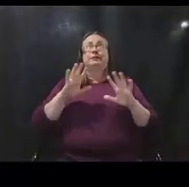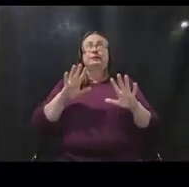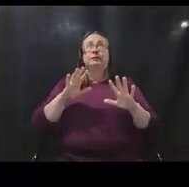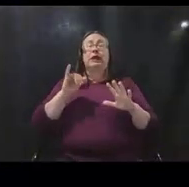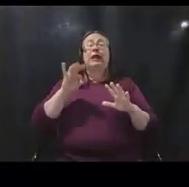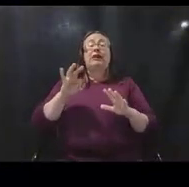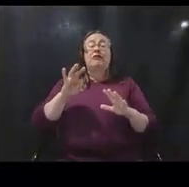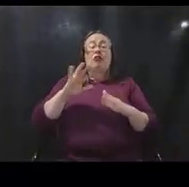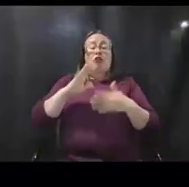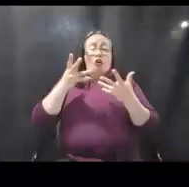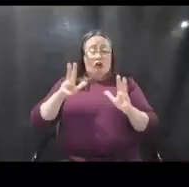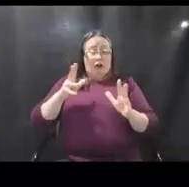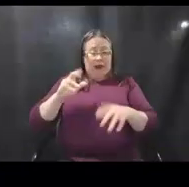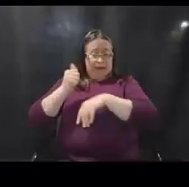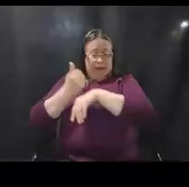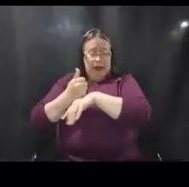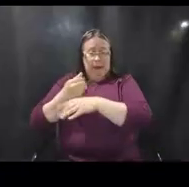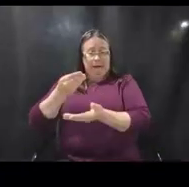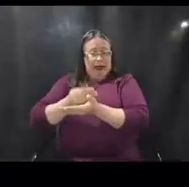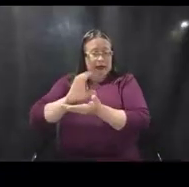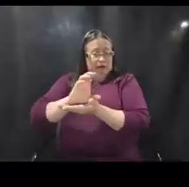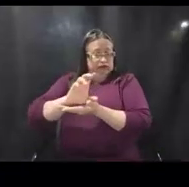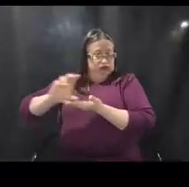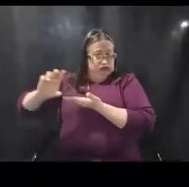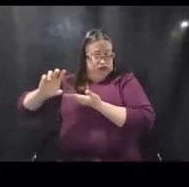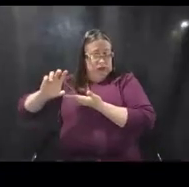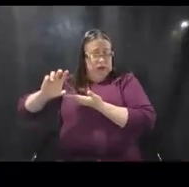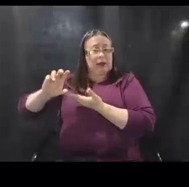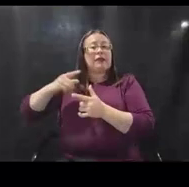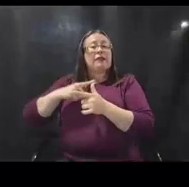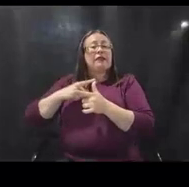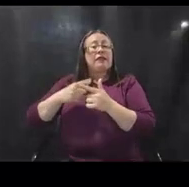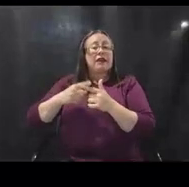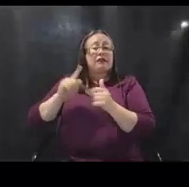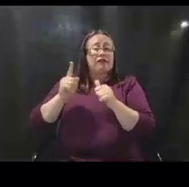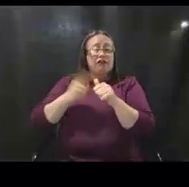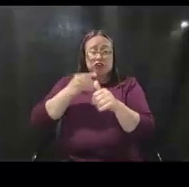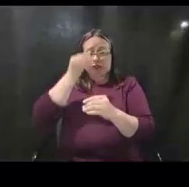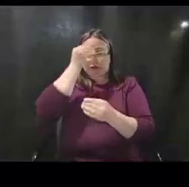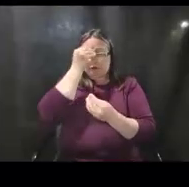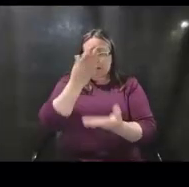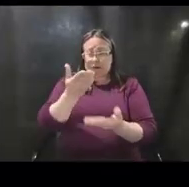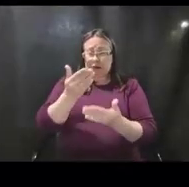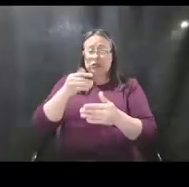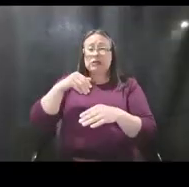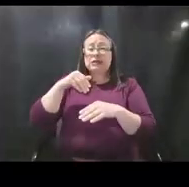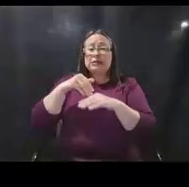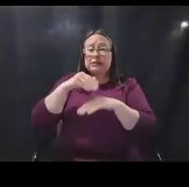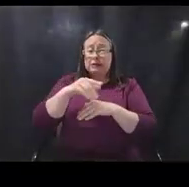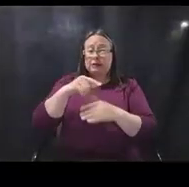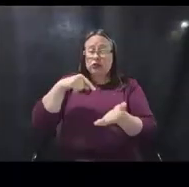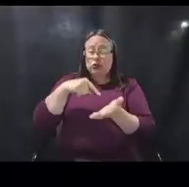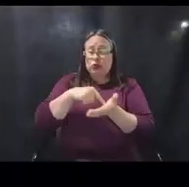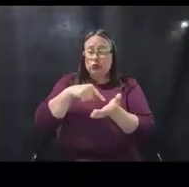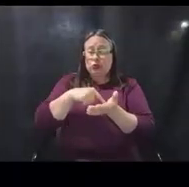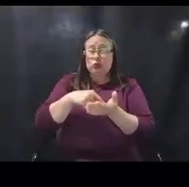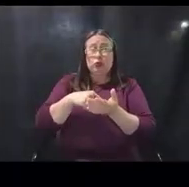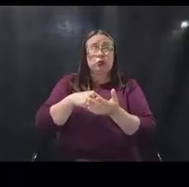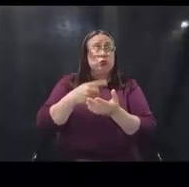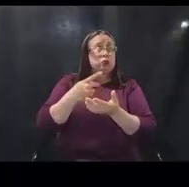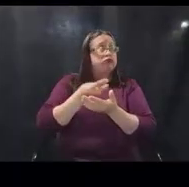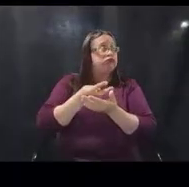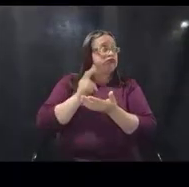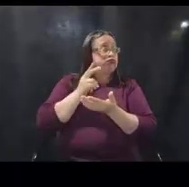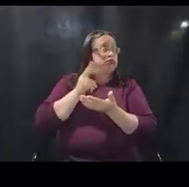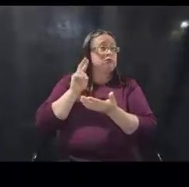obligated funding at the time the medical care policy was issued, then your first information submission was due a couple weeks ago, was